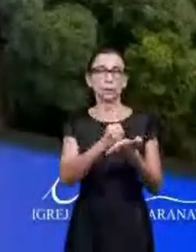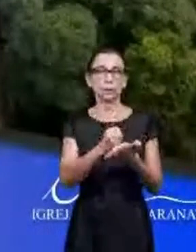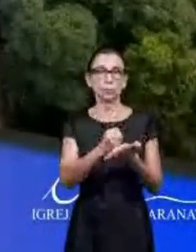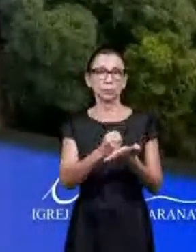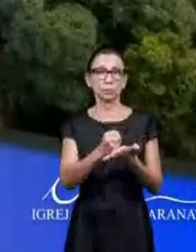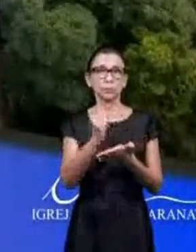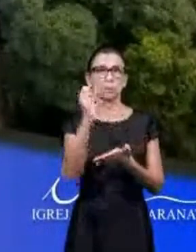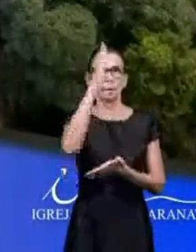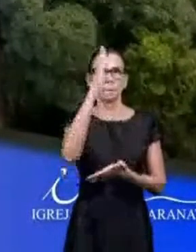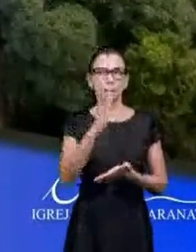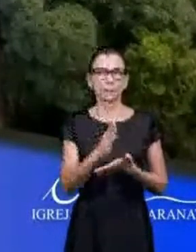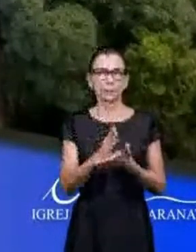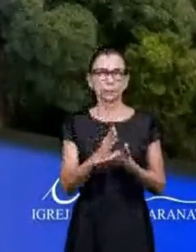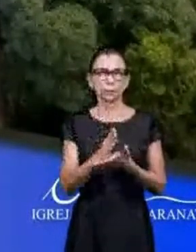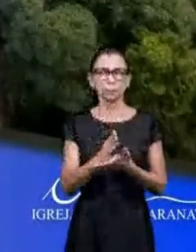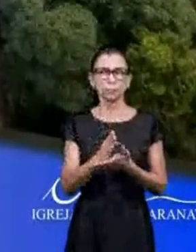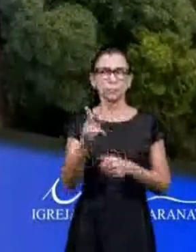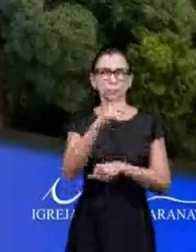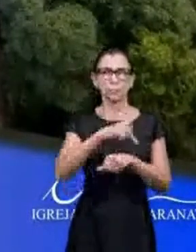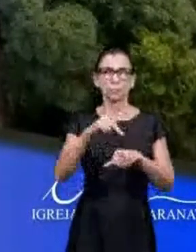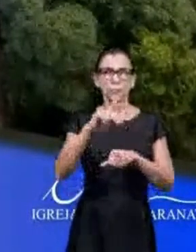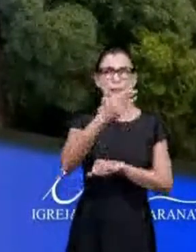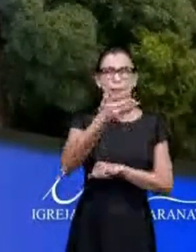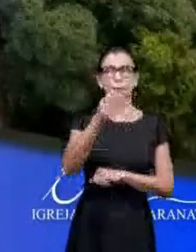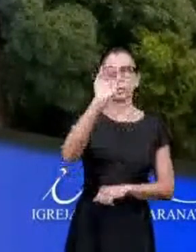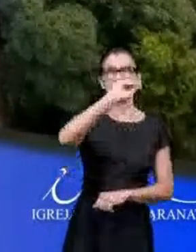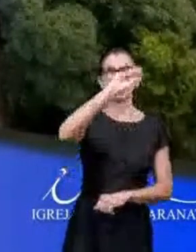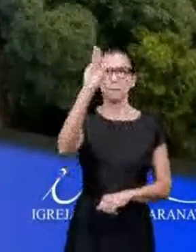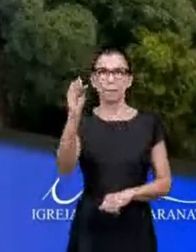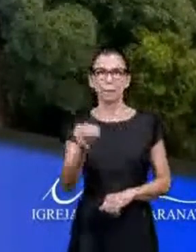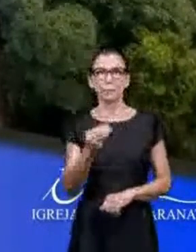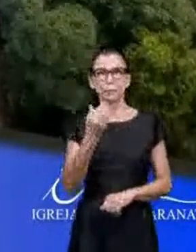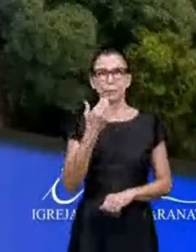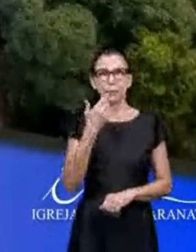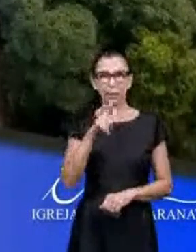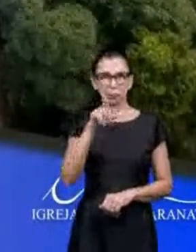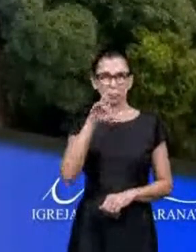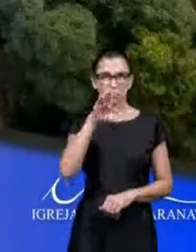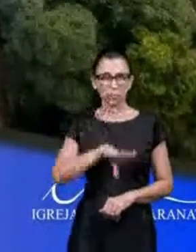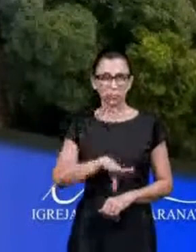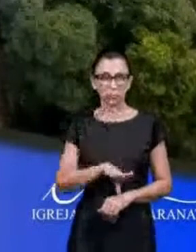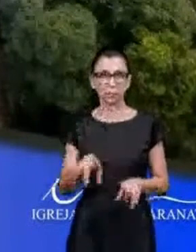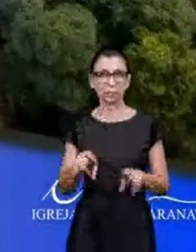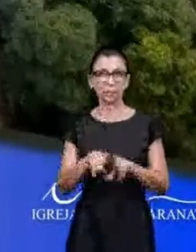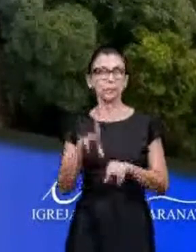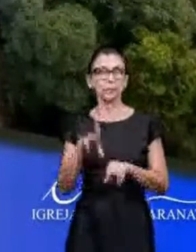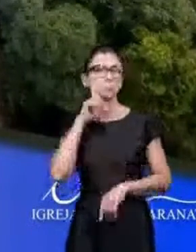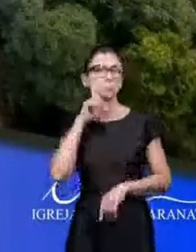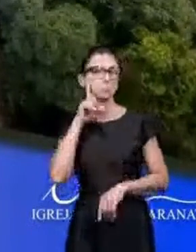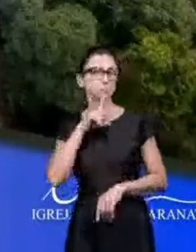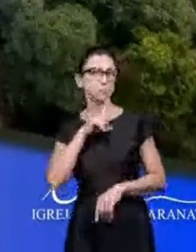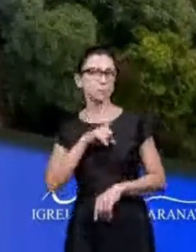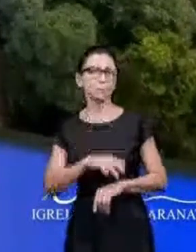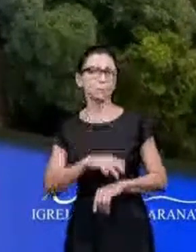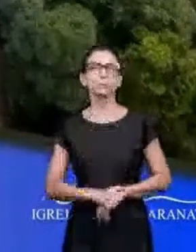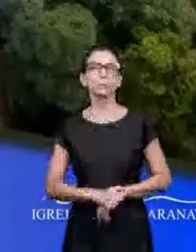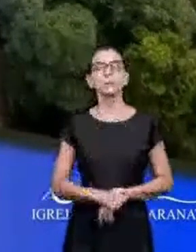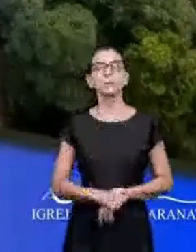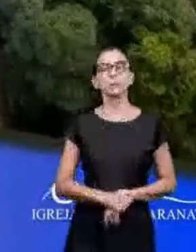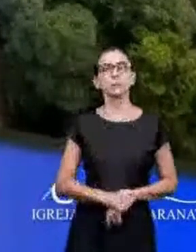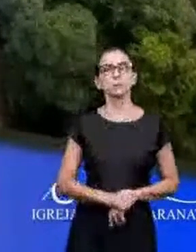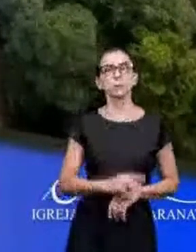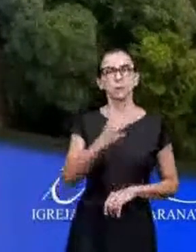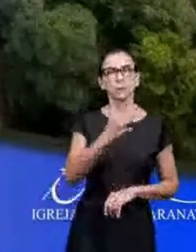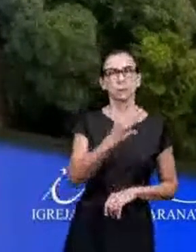Brazil and Africa that speak Portuguese in the United States. And our services. We have a version for FM